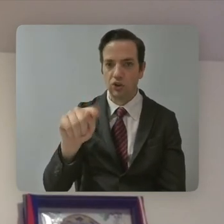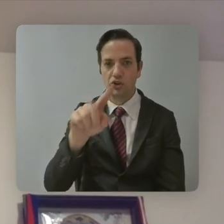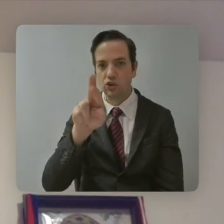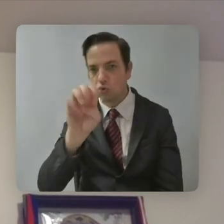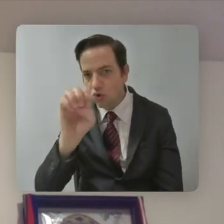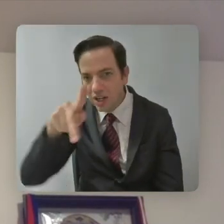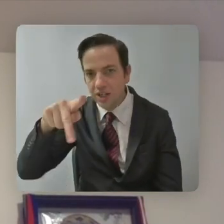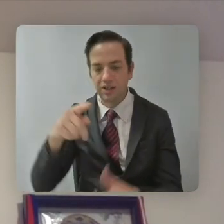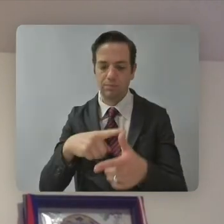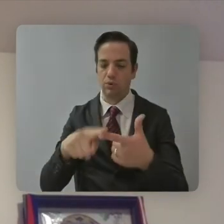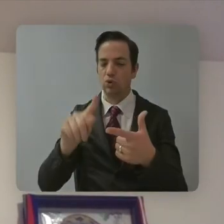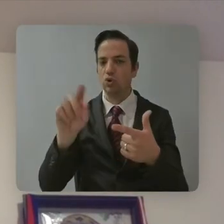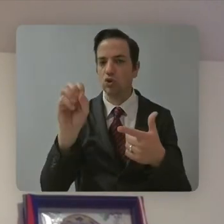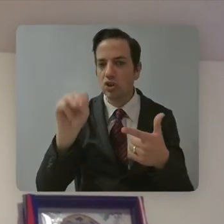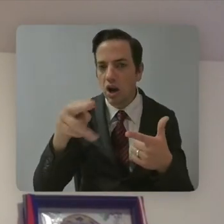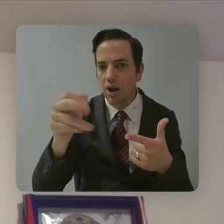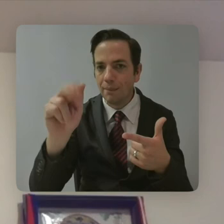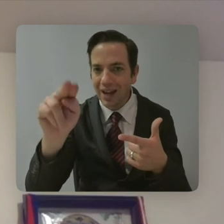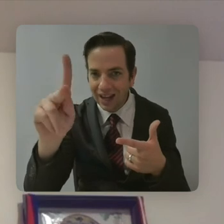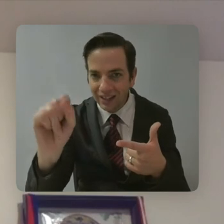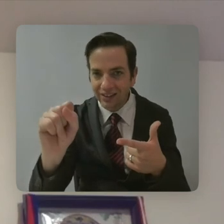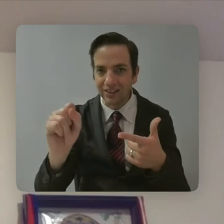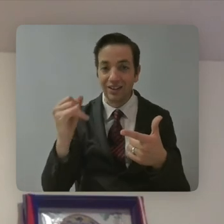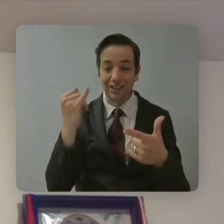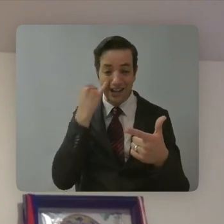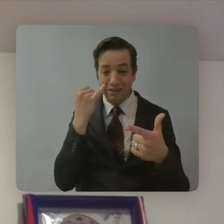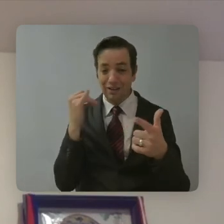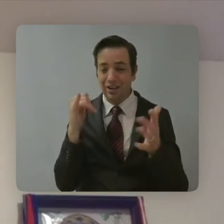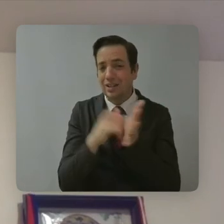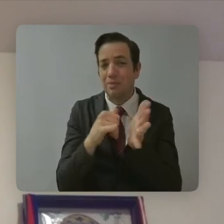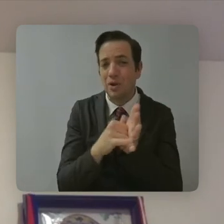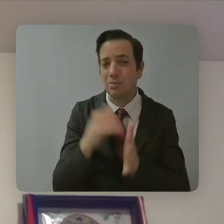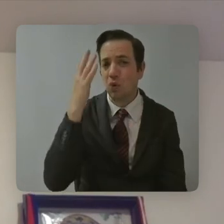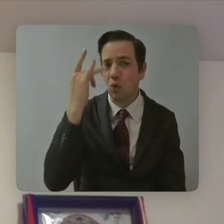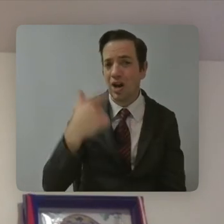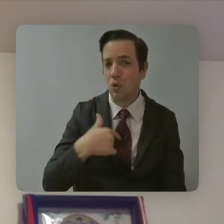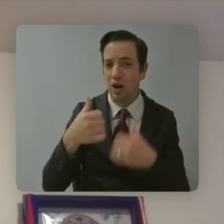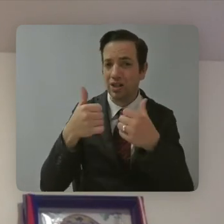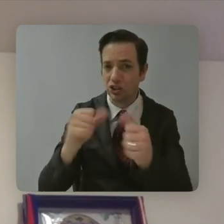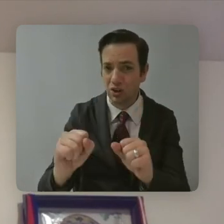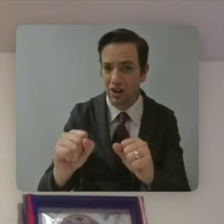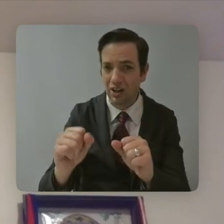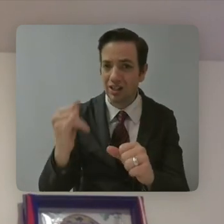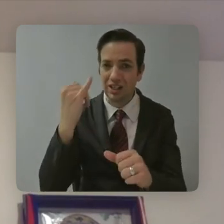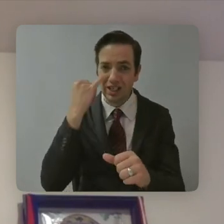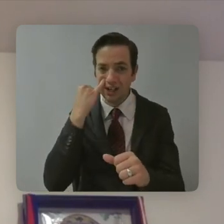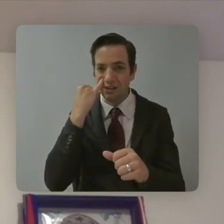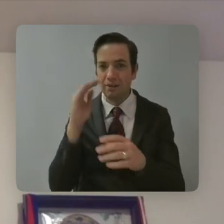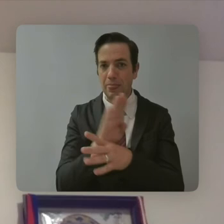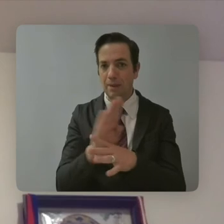like, well, then why do I try if, um, executives are not willing to kind of budge